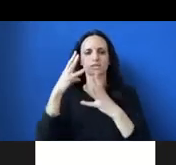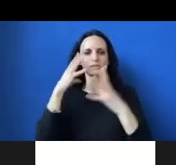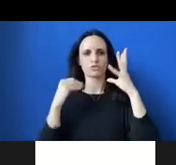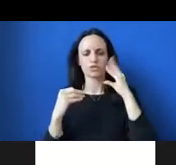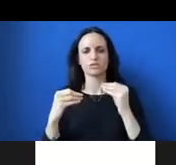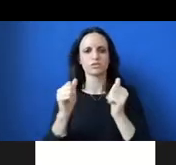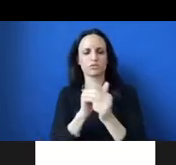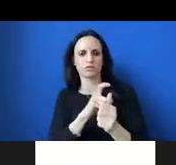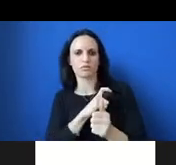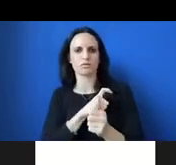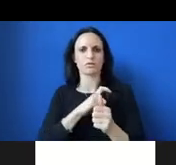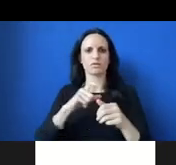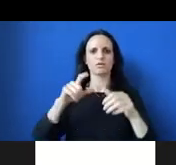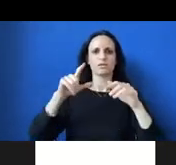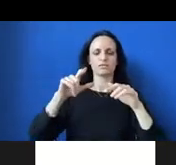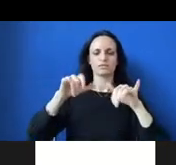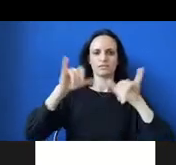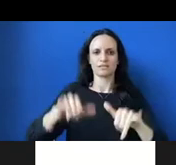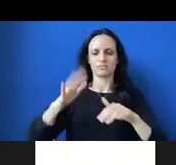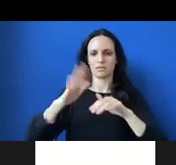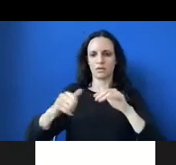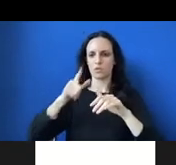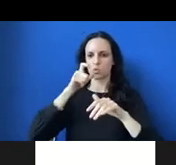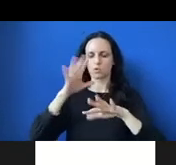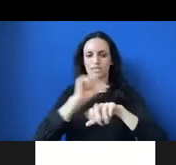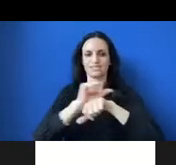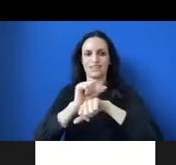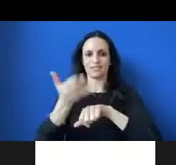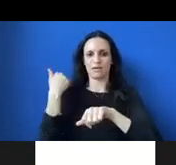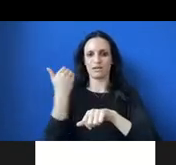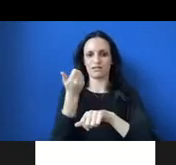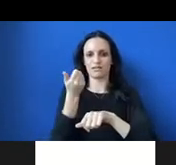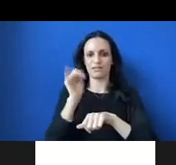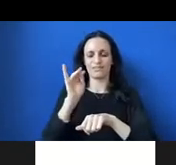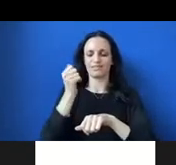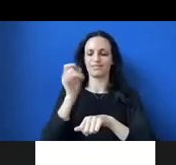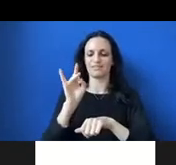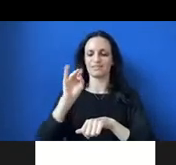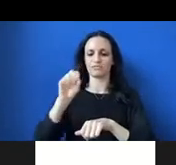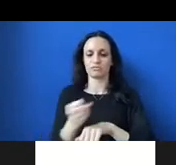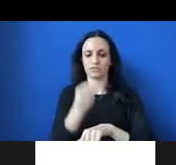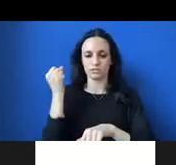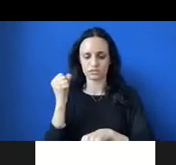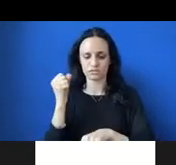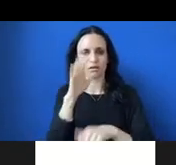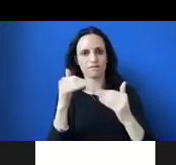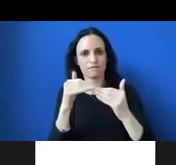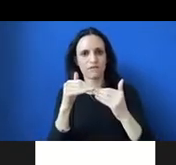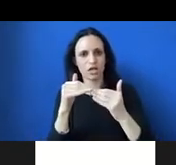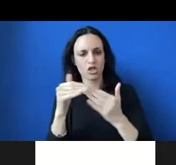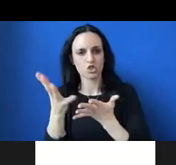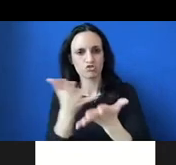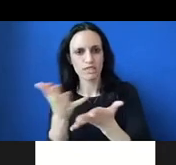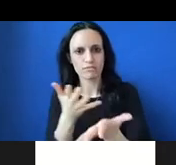enslaved people in the 1850s. This constant discrimination, unequal treatment and services, and exclusion from capital